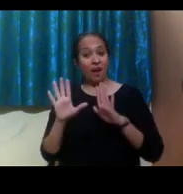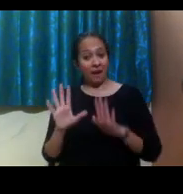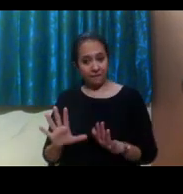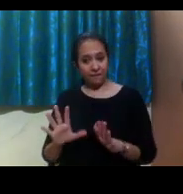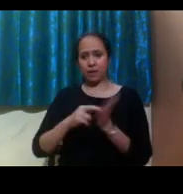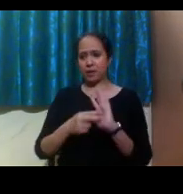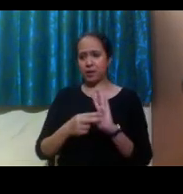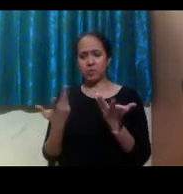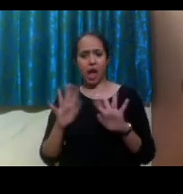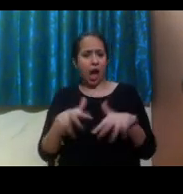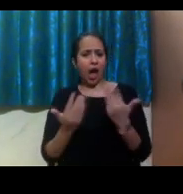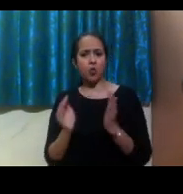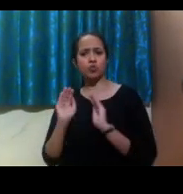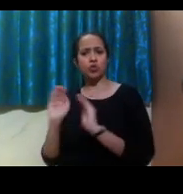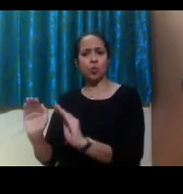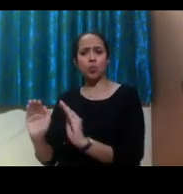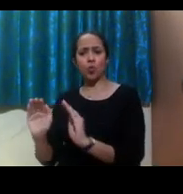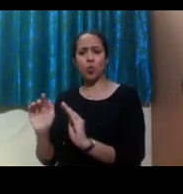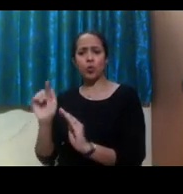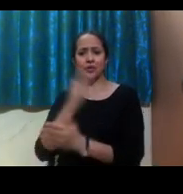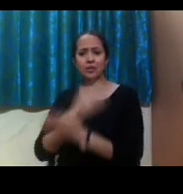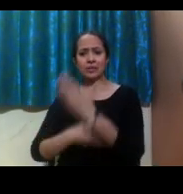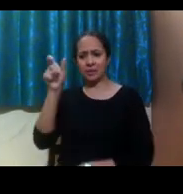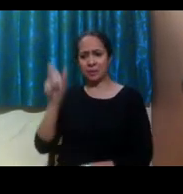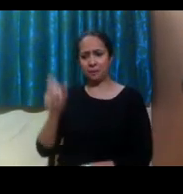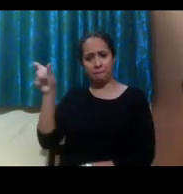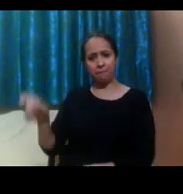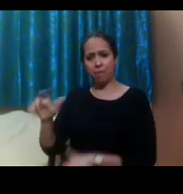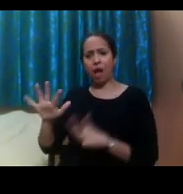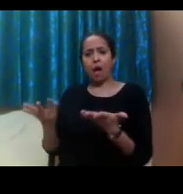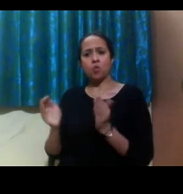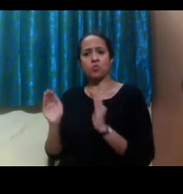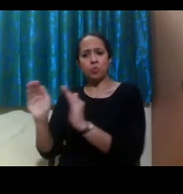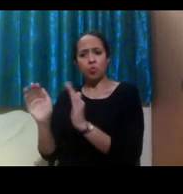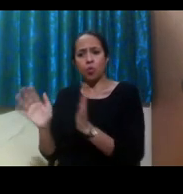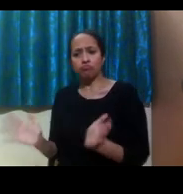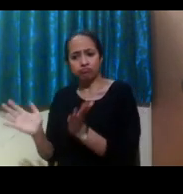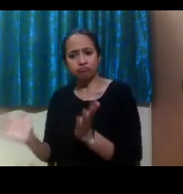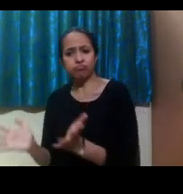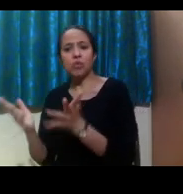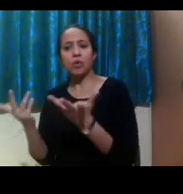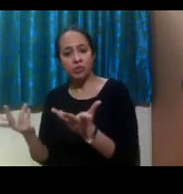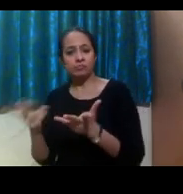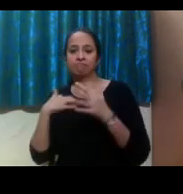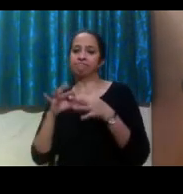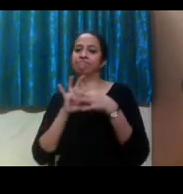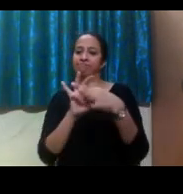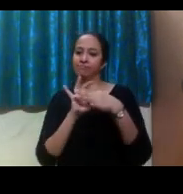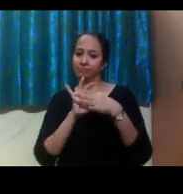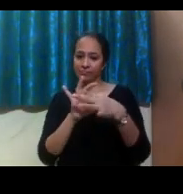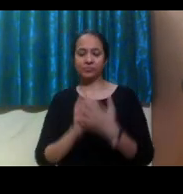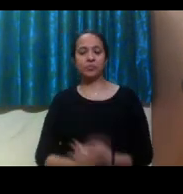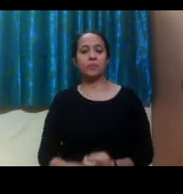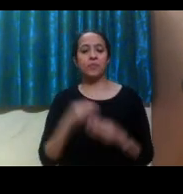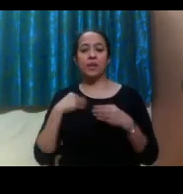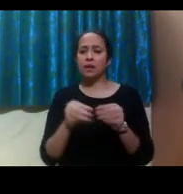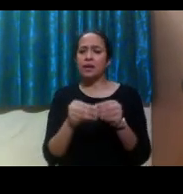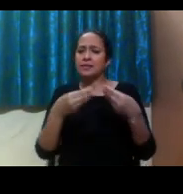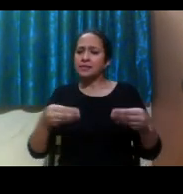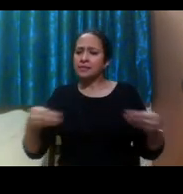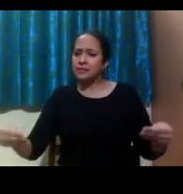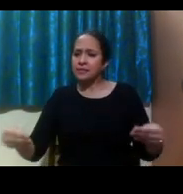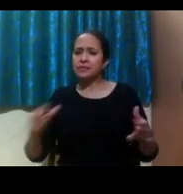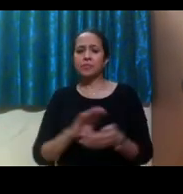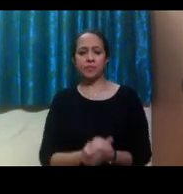join the planning to support students with disabilities planning their programs. The types of resources we provide are